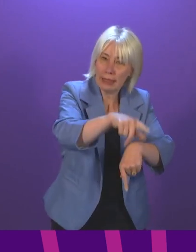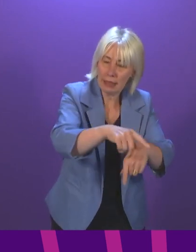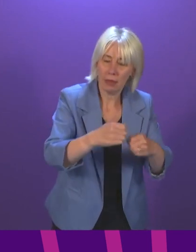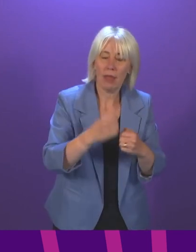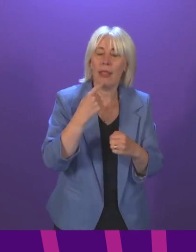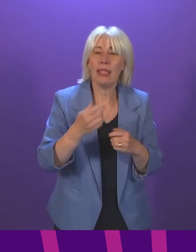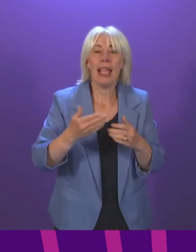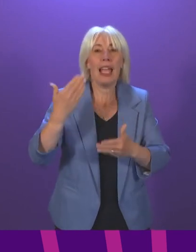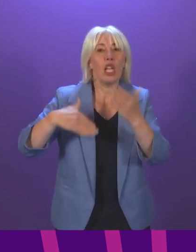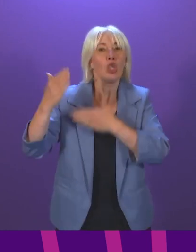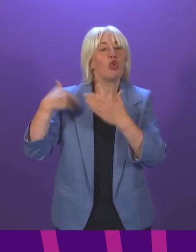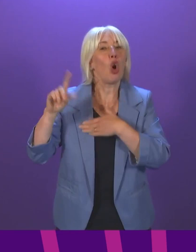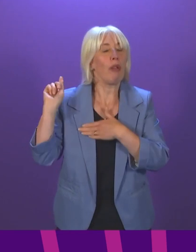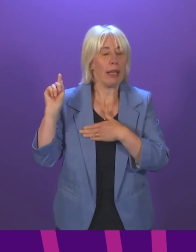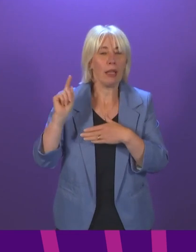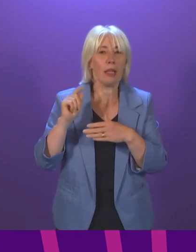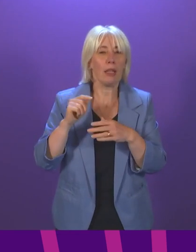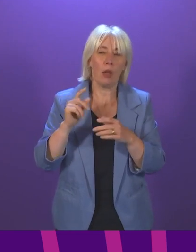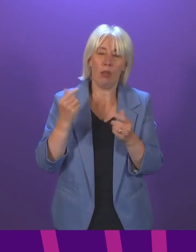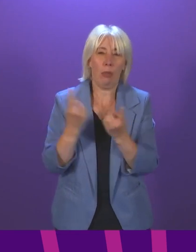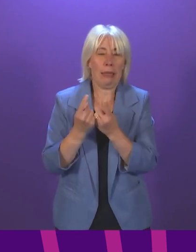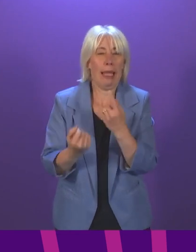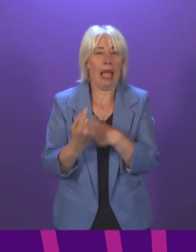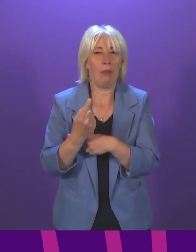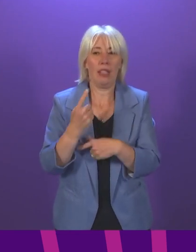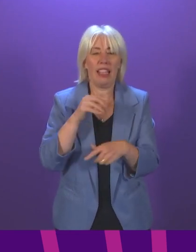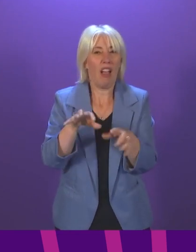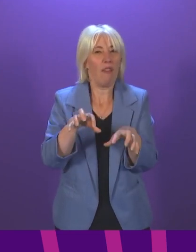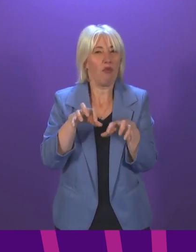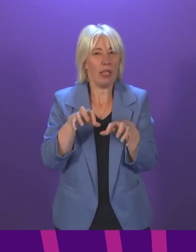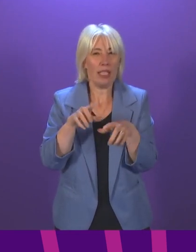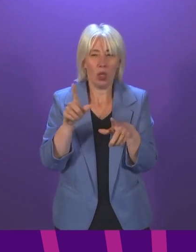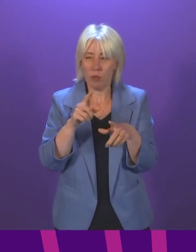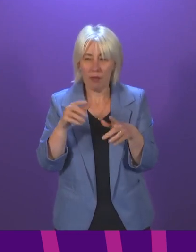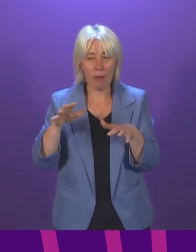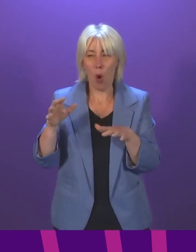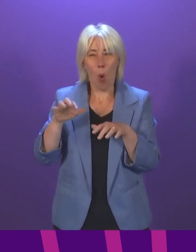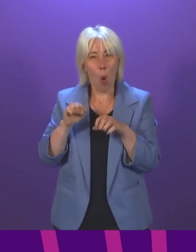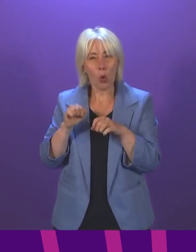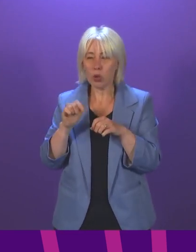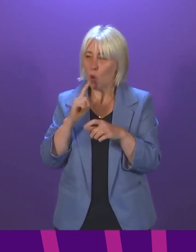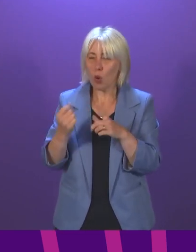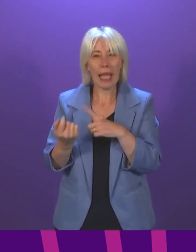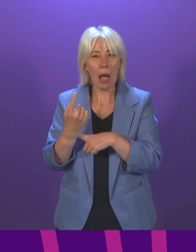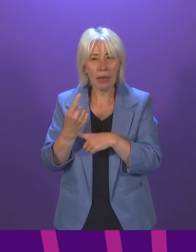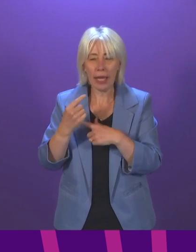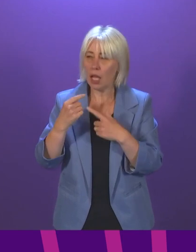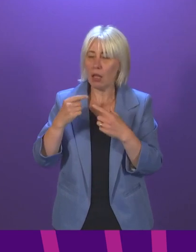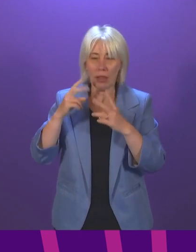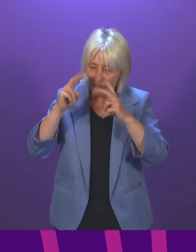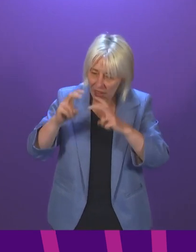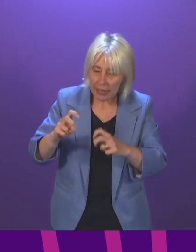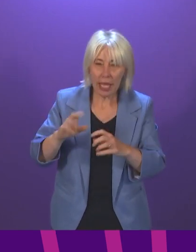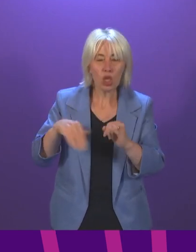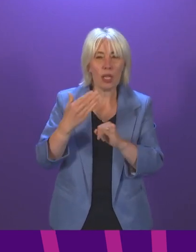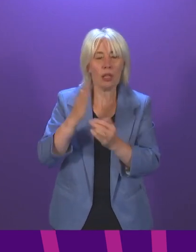practice of freezing targets, while further information was awaited from an investigating agency. That practice ceased in April